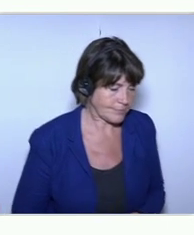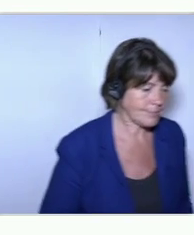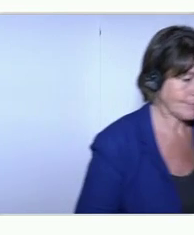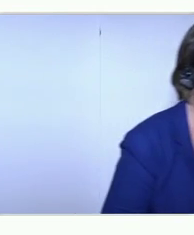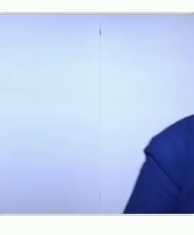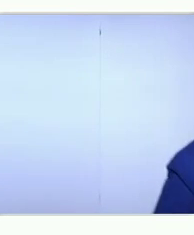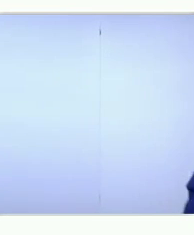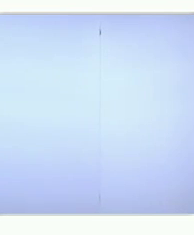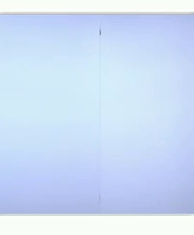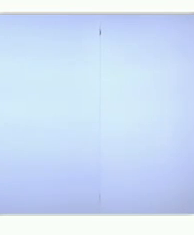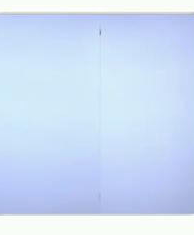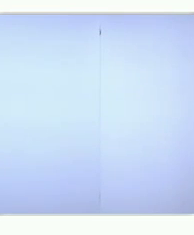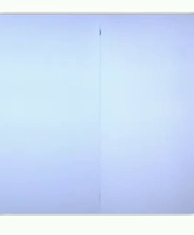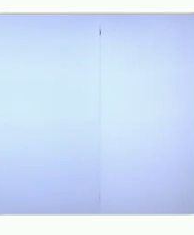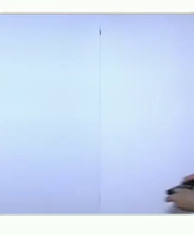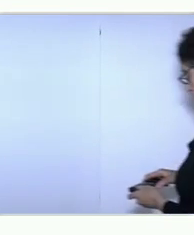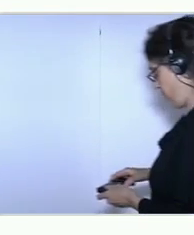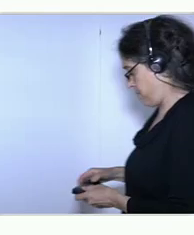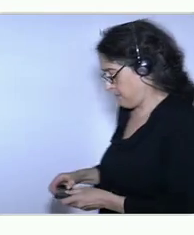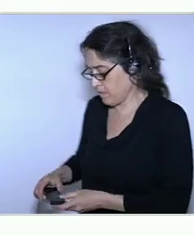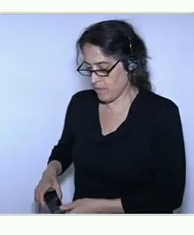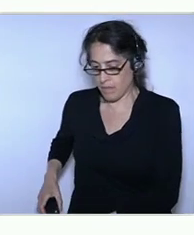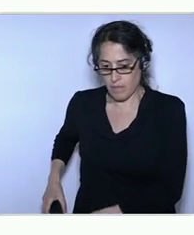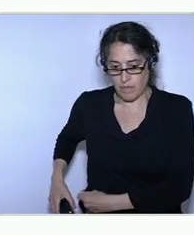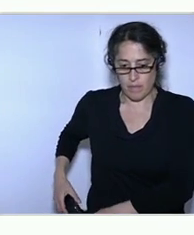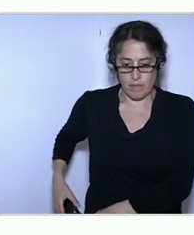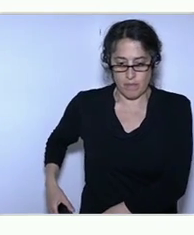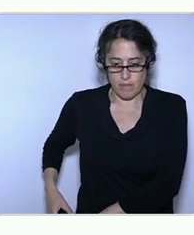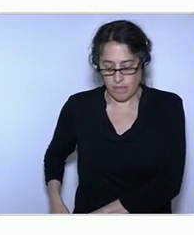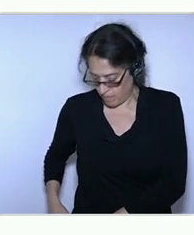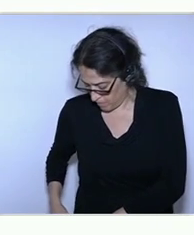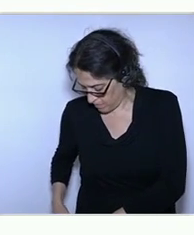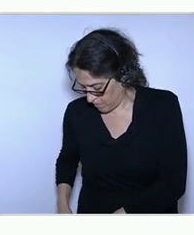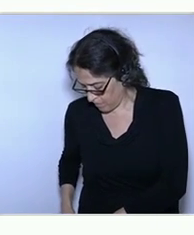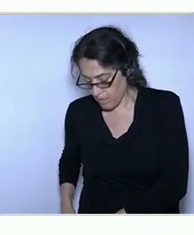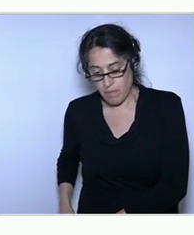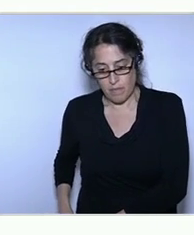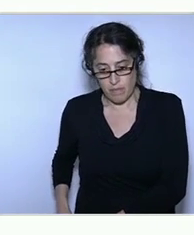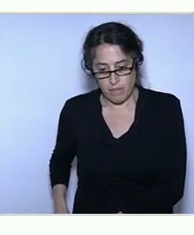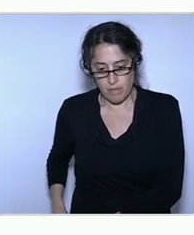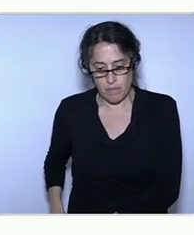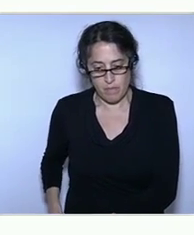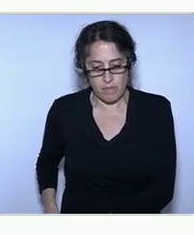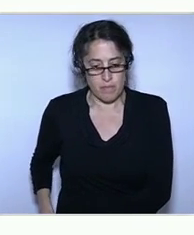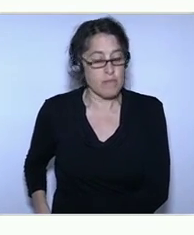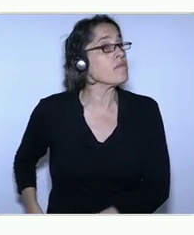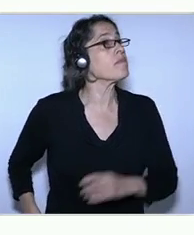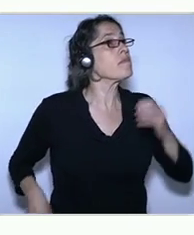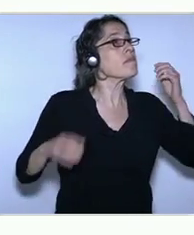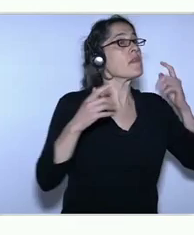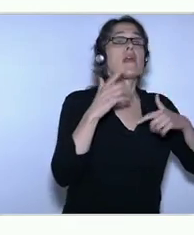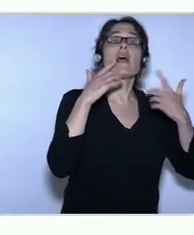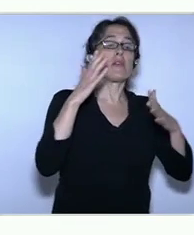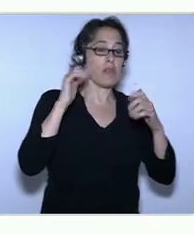Okay, now, so for our next speaker, he's Andres Berzin, he's a local boy, he's the founder of Tech Hub here in Riga,